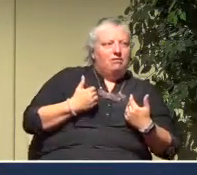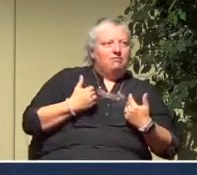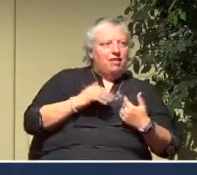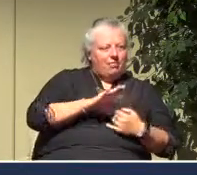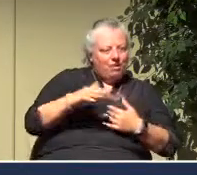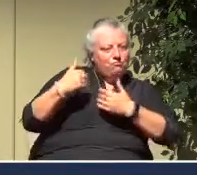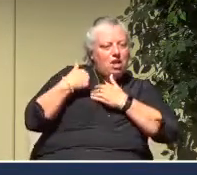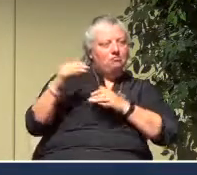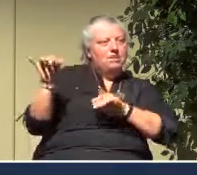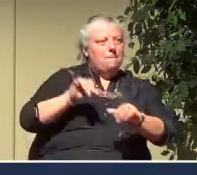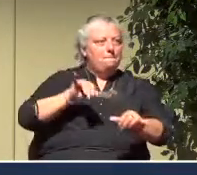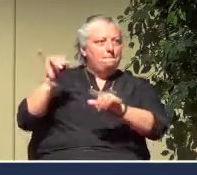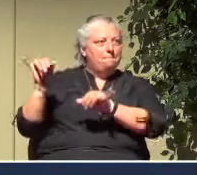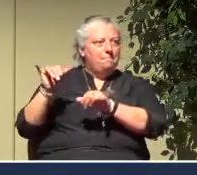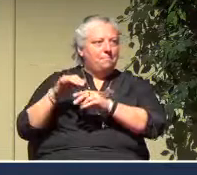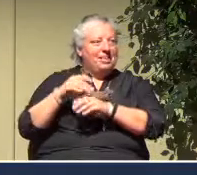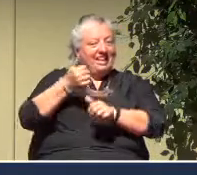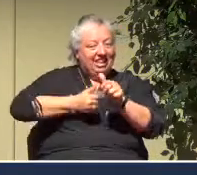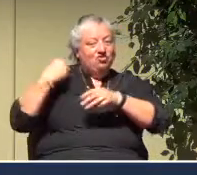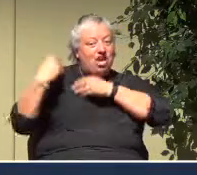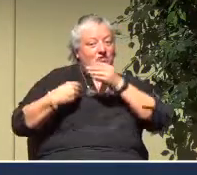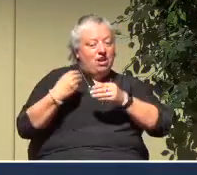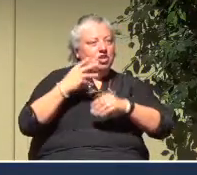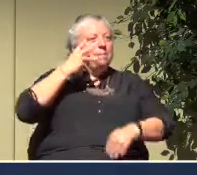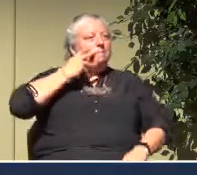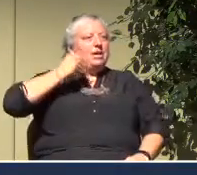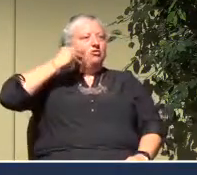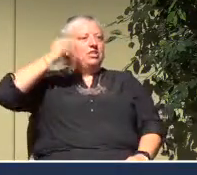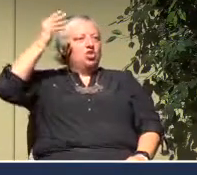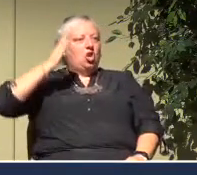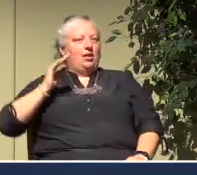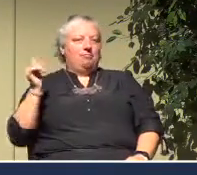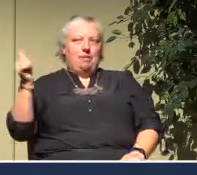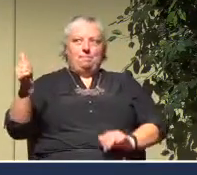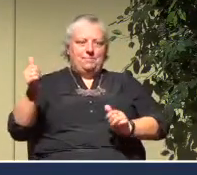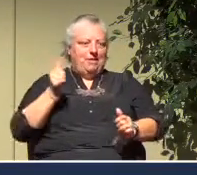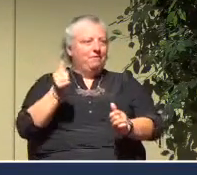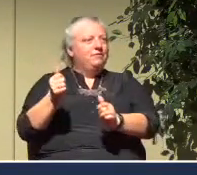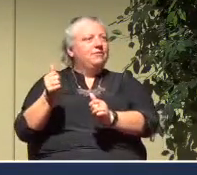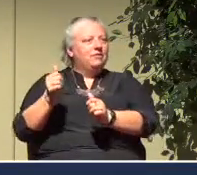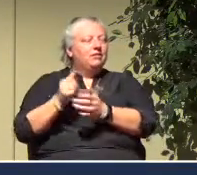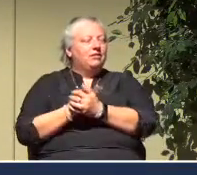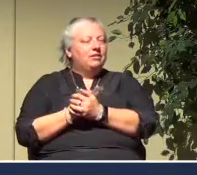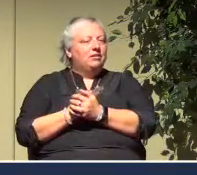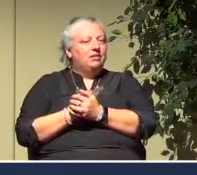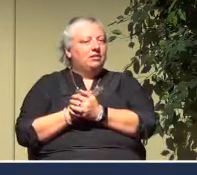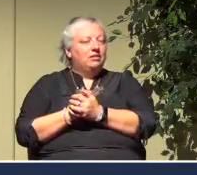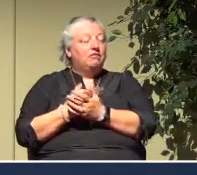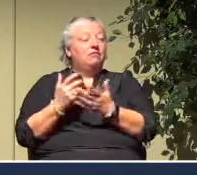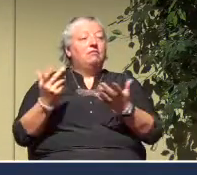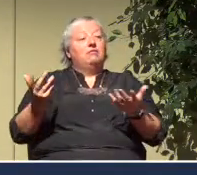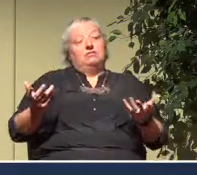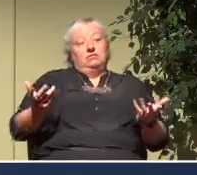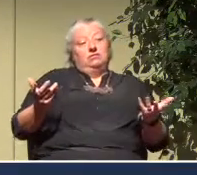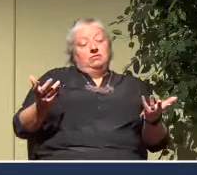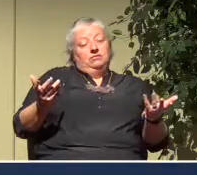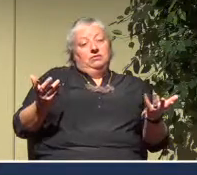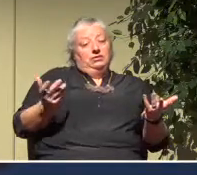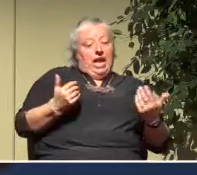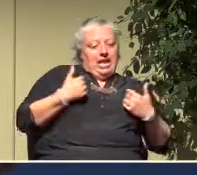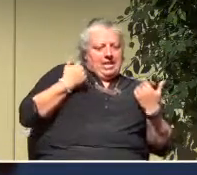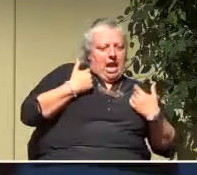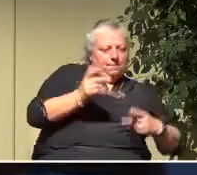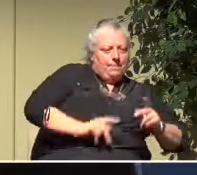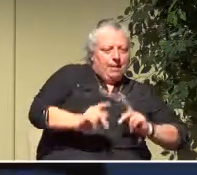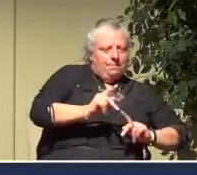Because each generation has their own experience of God, don't they? And so it is that a younger